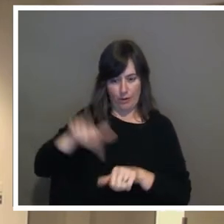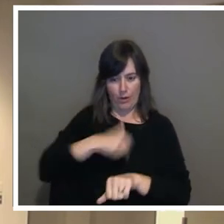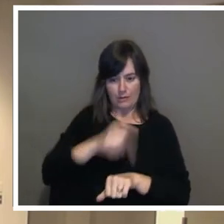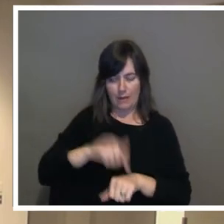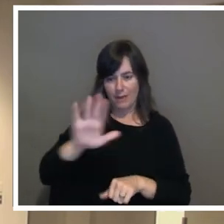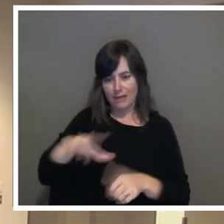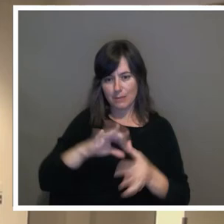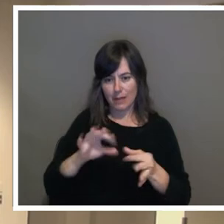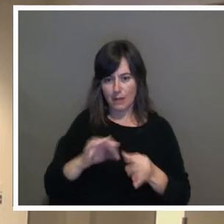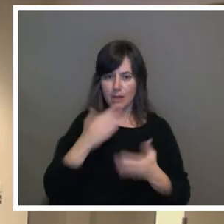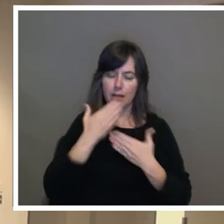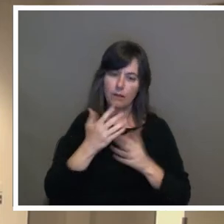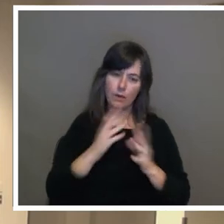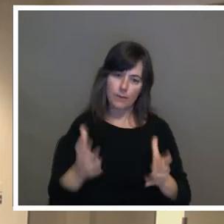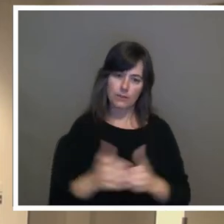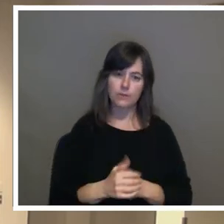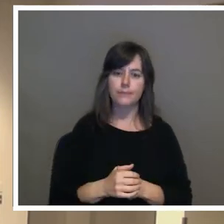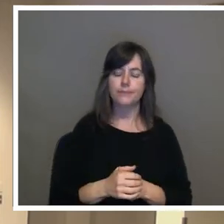very much.